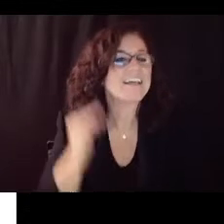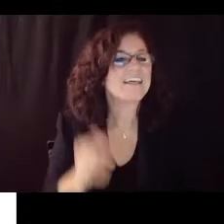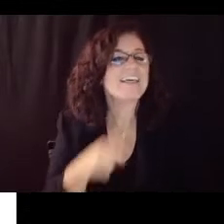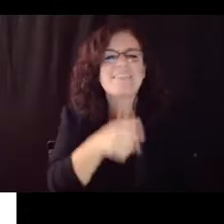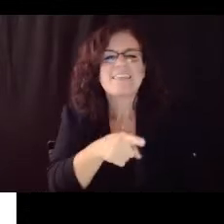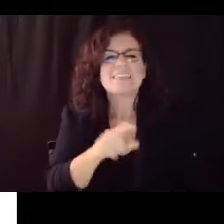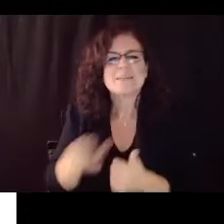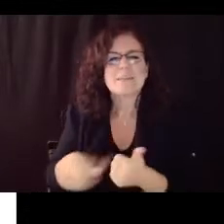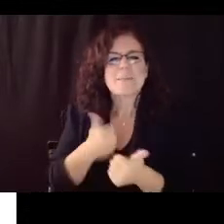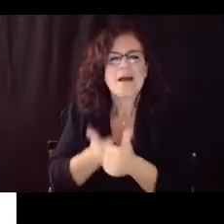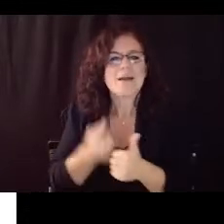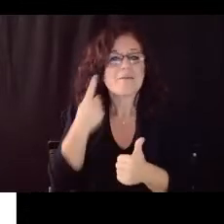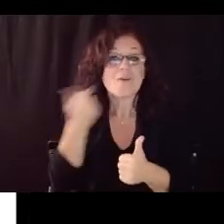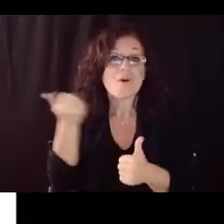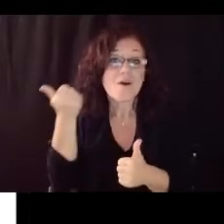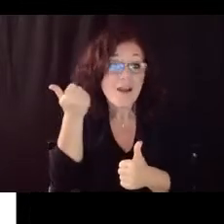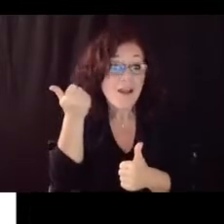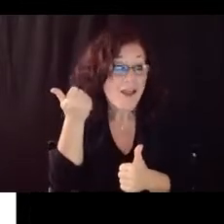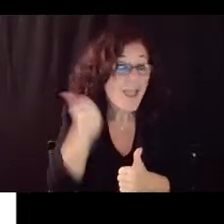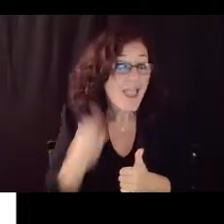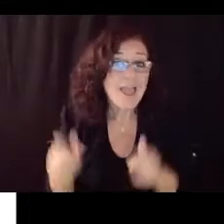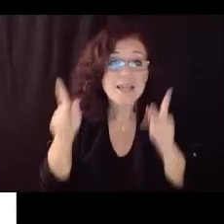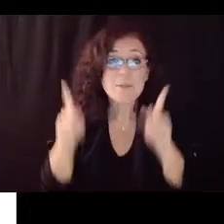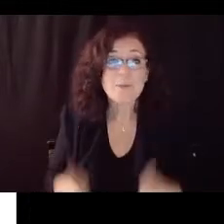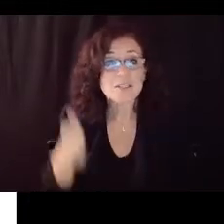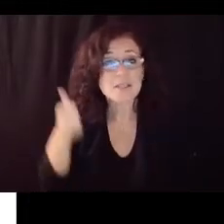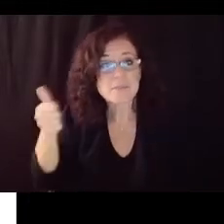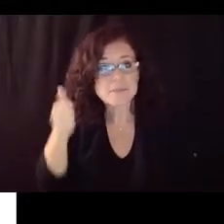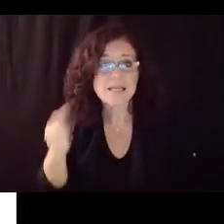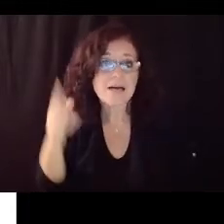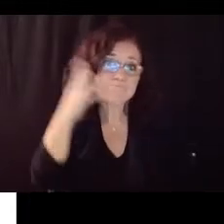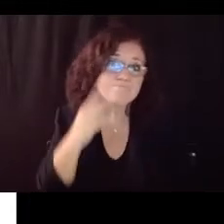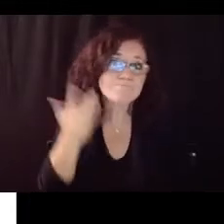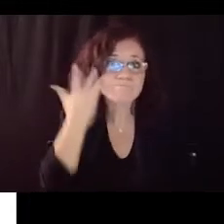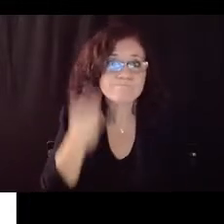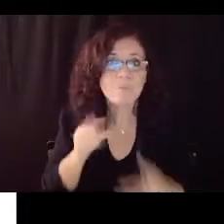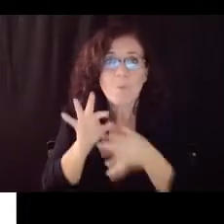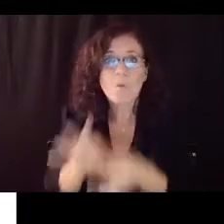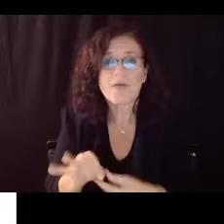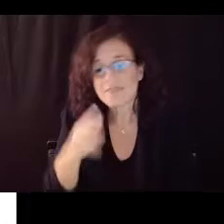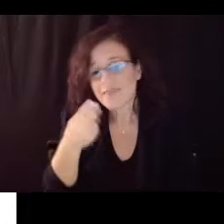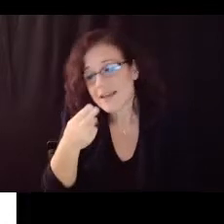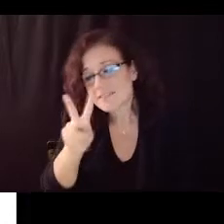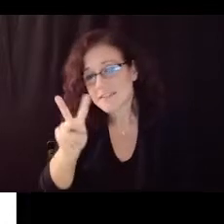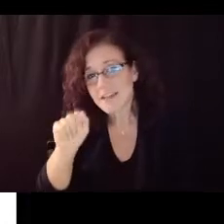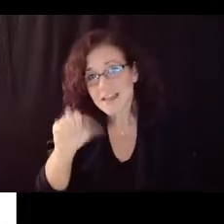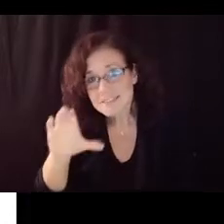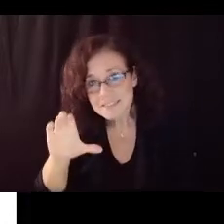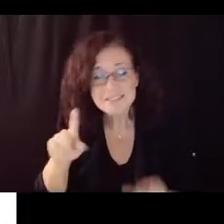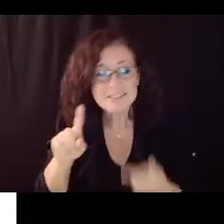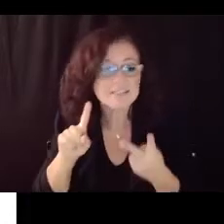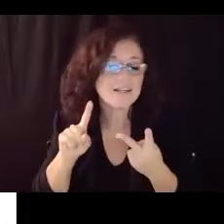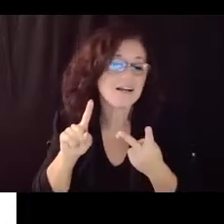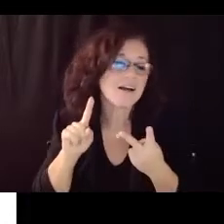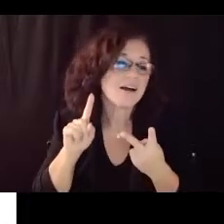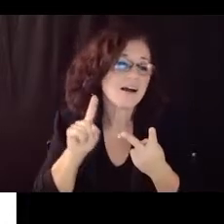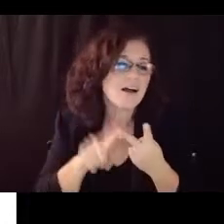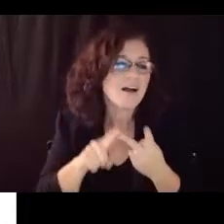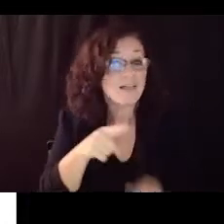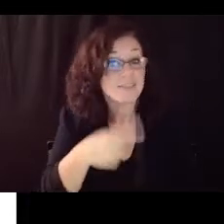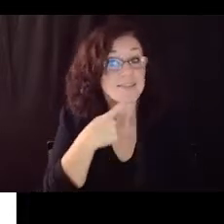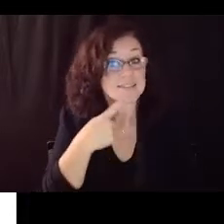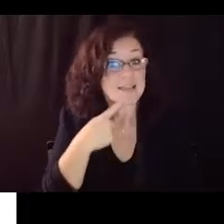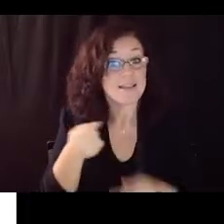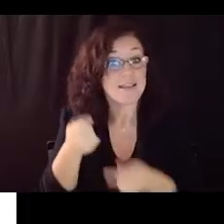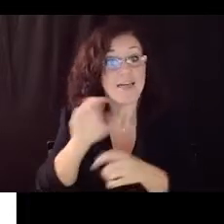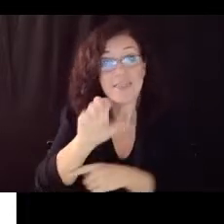for anybody who's from more of a facilities ventilation background um just to say that air changers per hour the reason we're having to